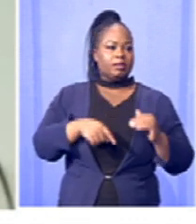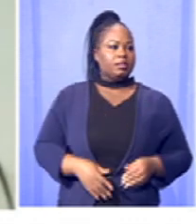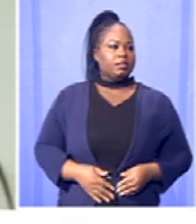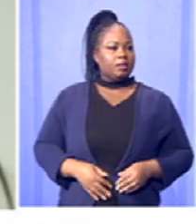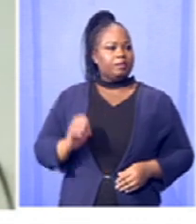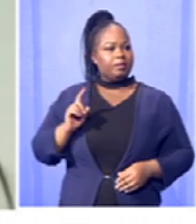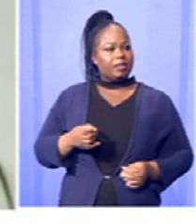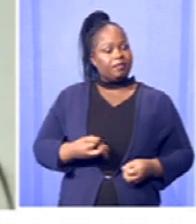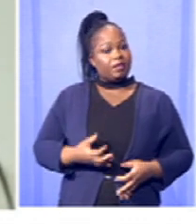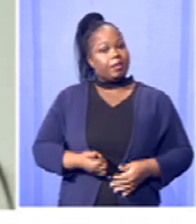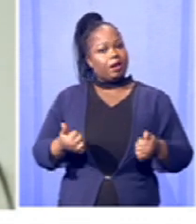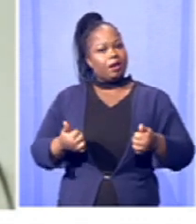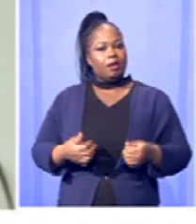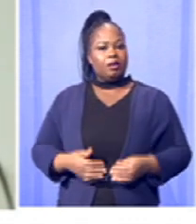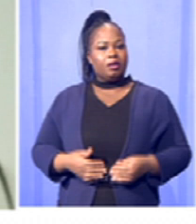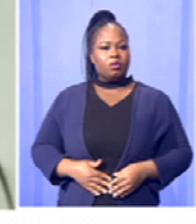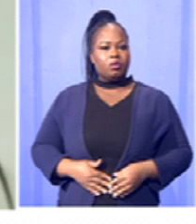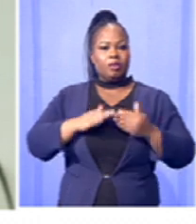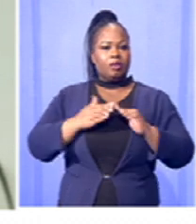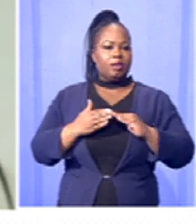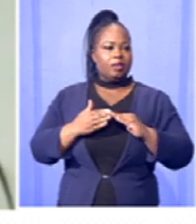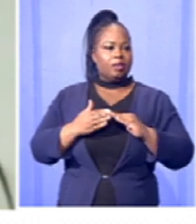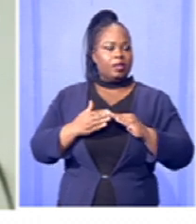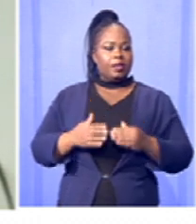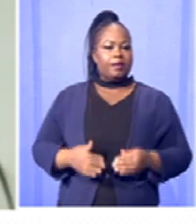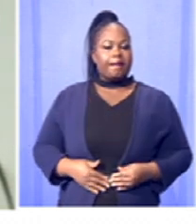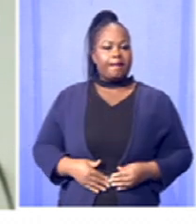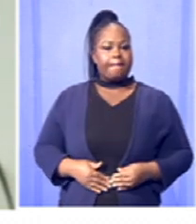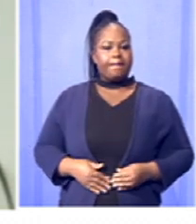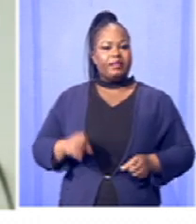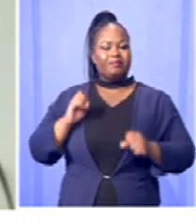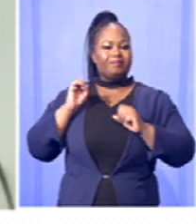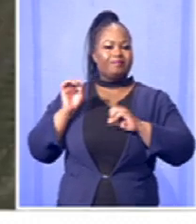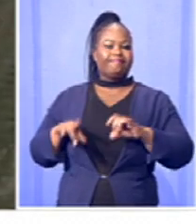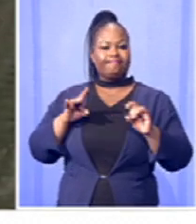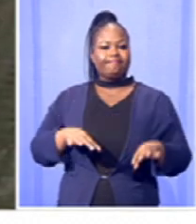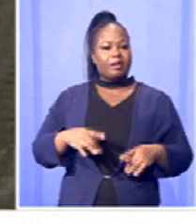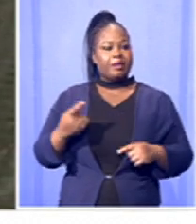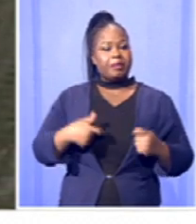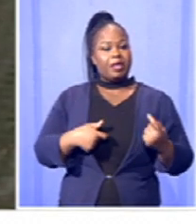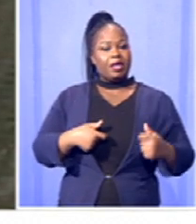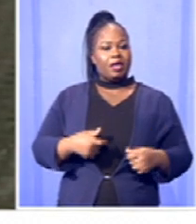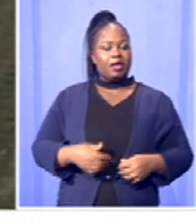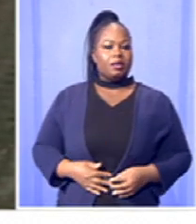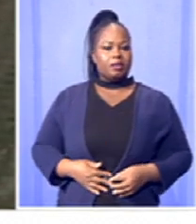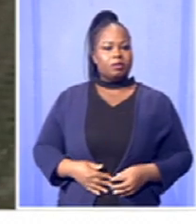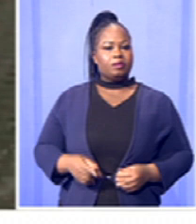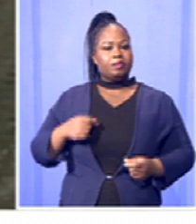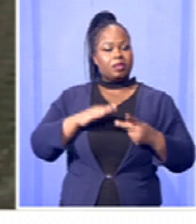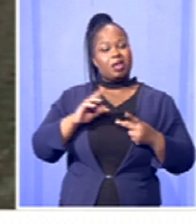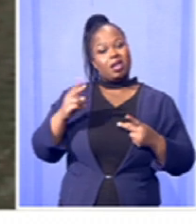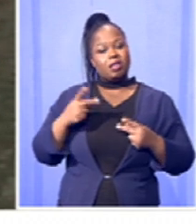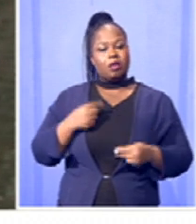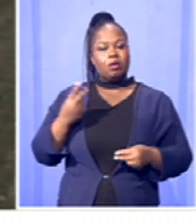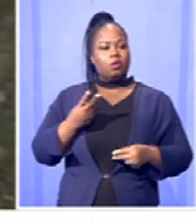restorative justice. Communities that have suffered damage must be compensated. And while some action is being taken